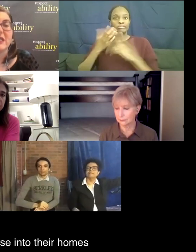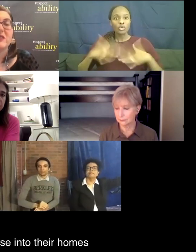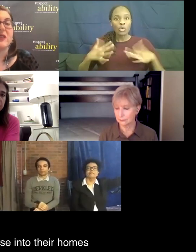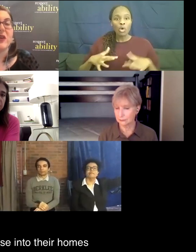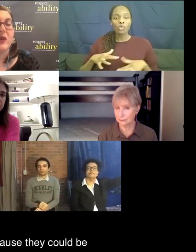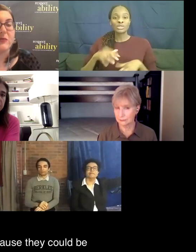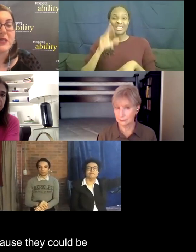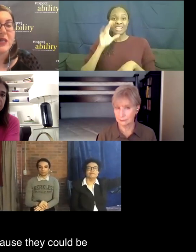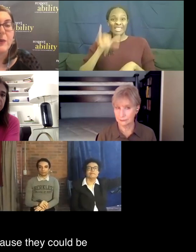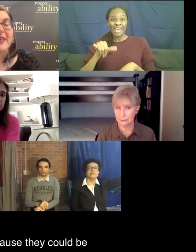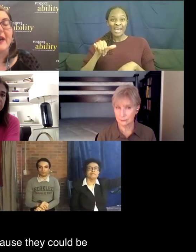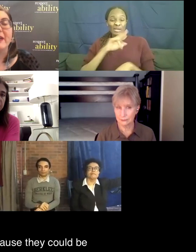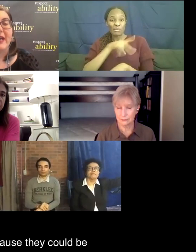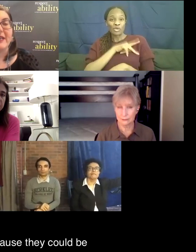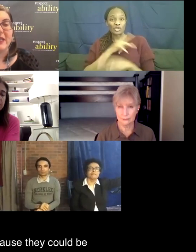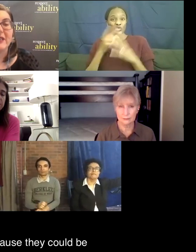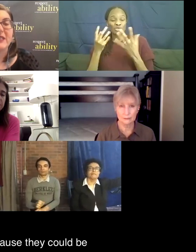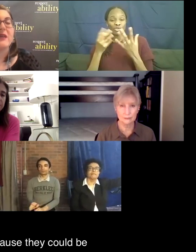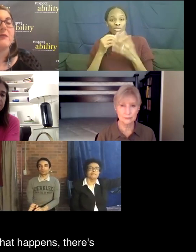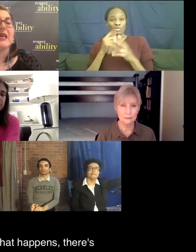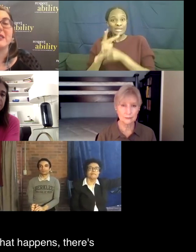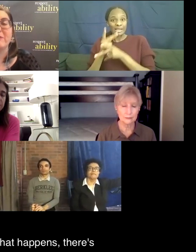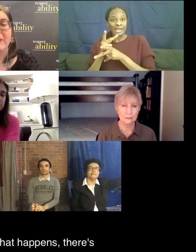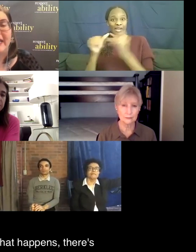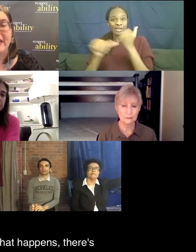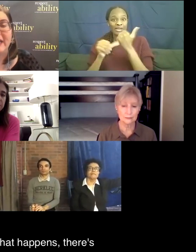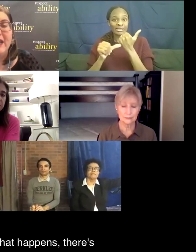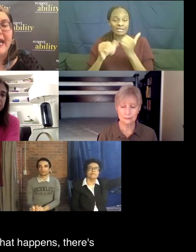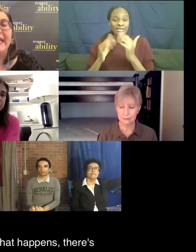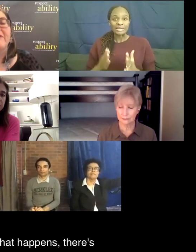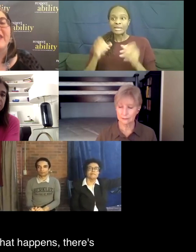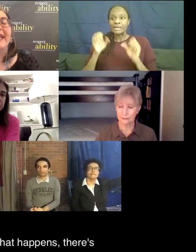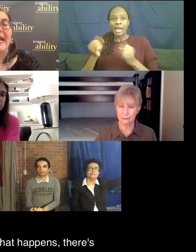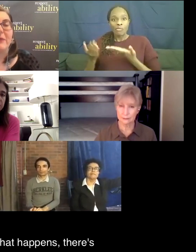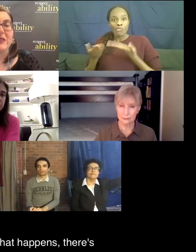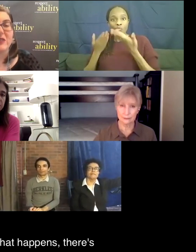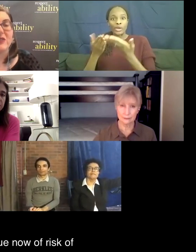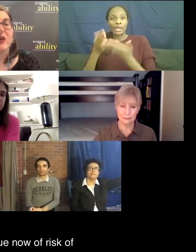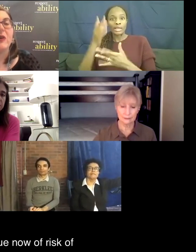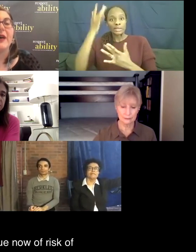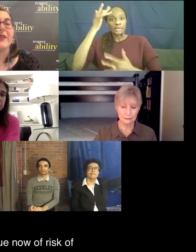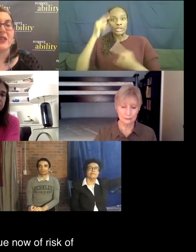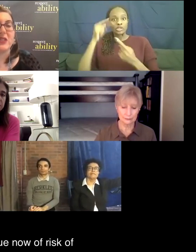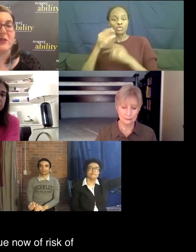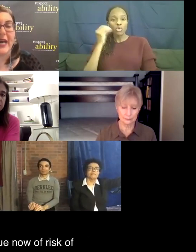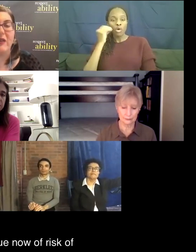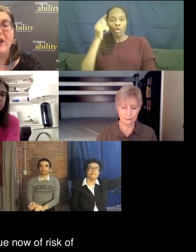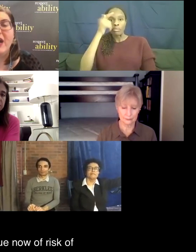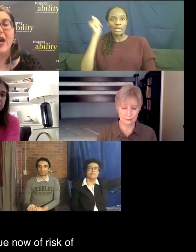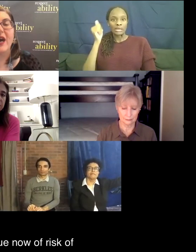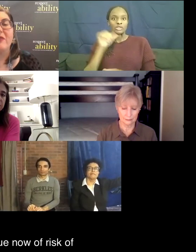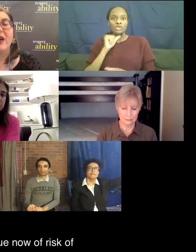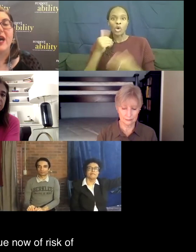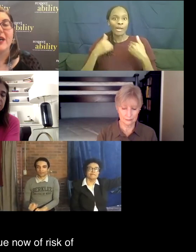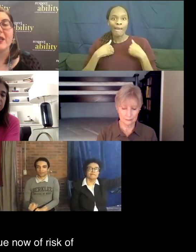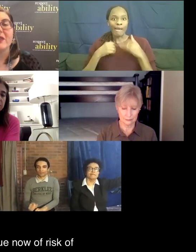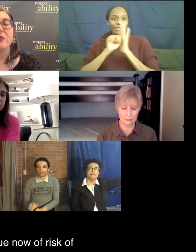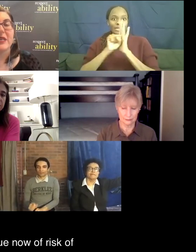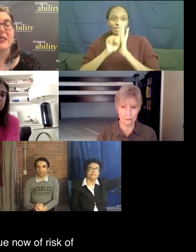disease into their homes without realizing because they could be asymptomatic. And if that happens, there's a whole other issue now of